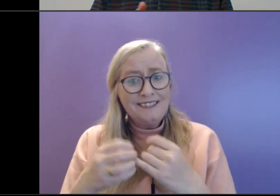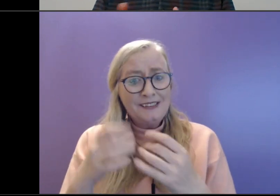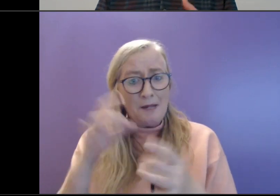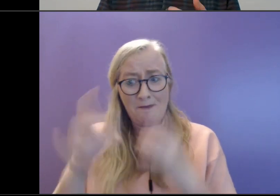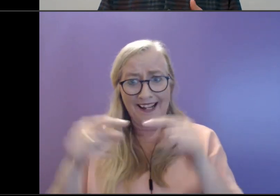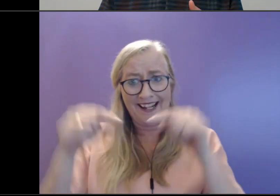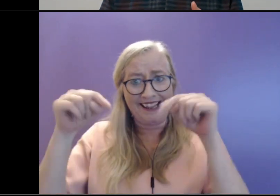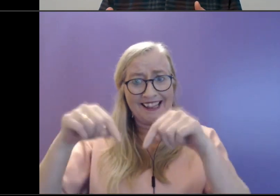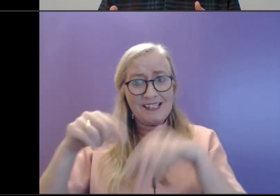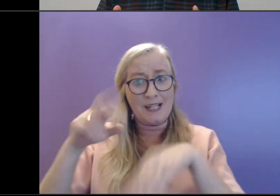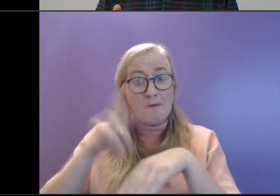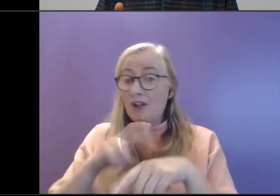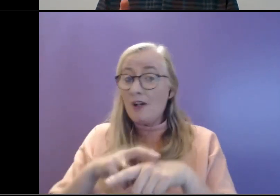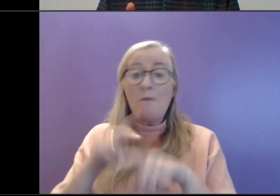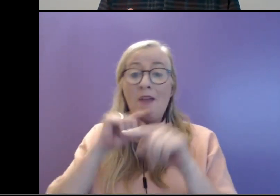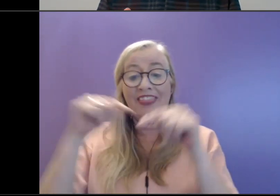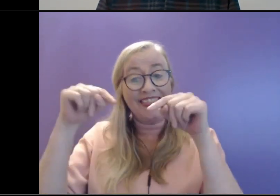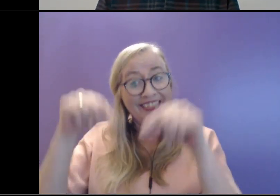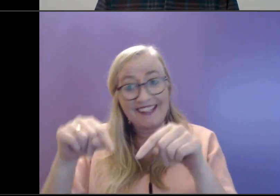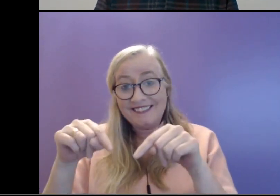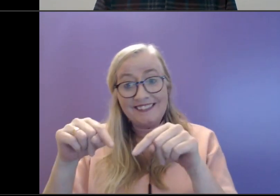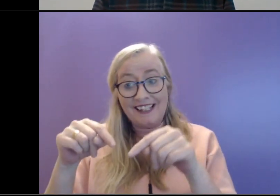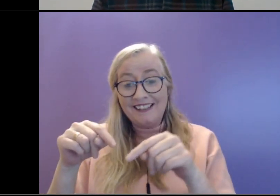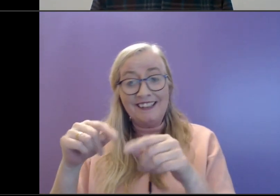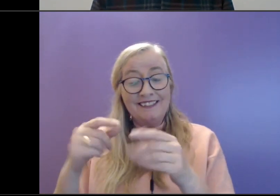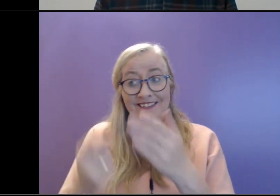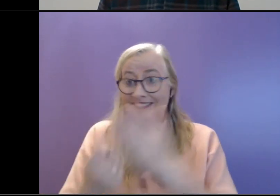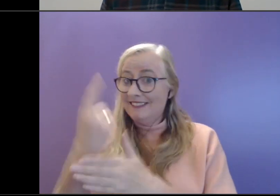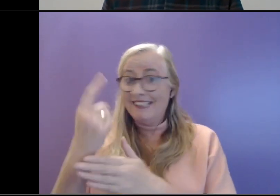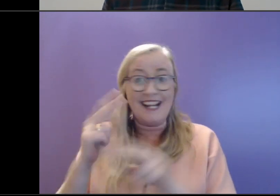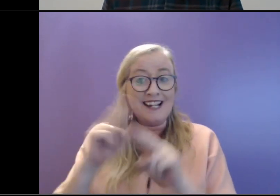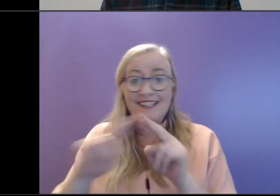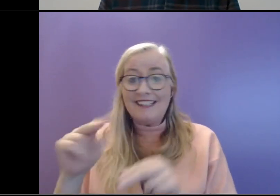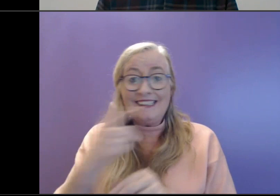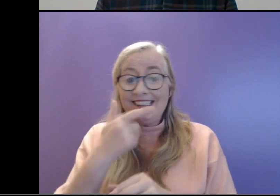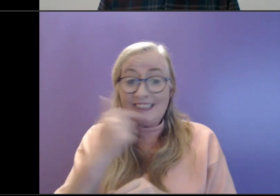it's not an easy one and it might be a simple fix.